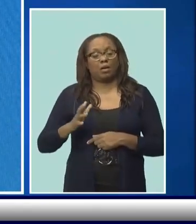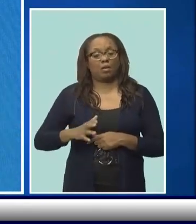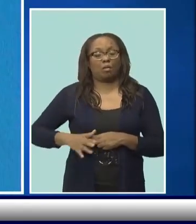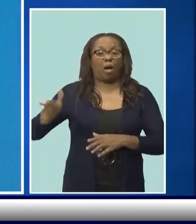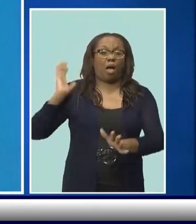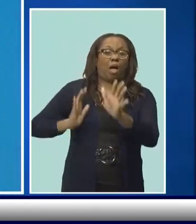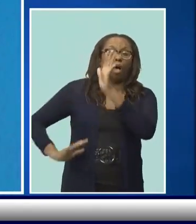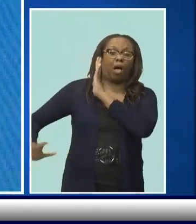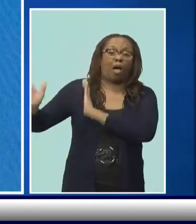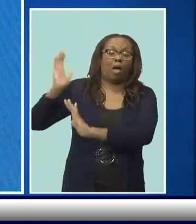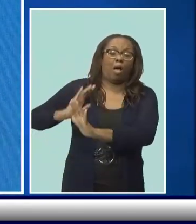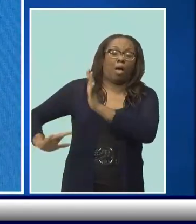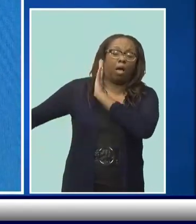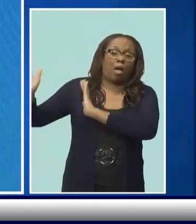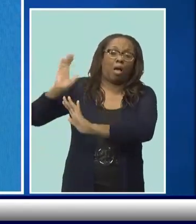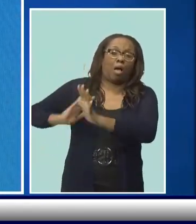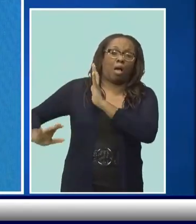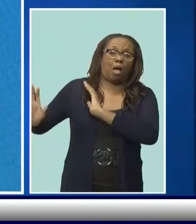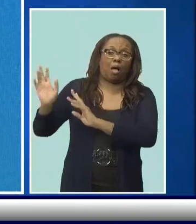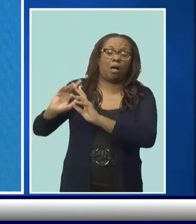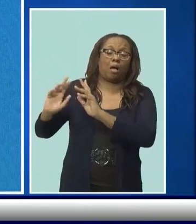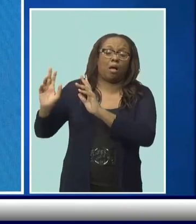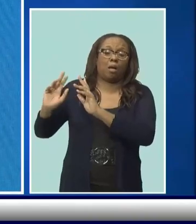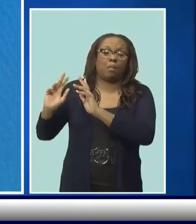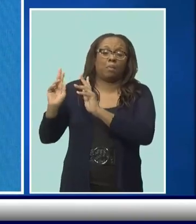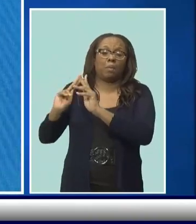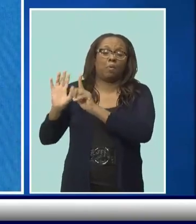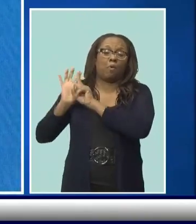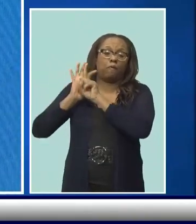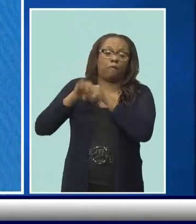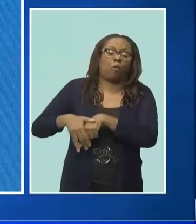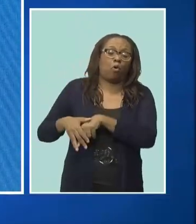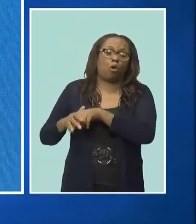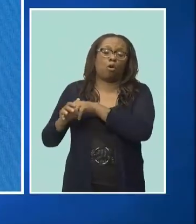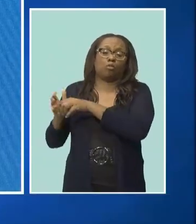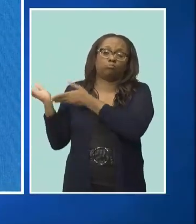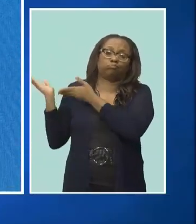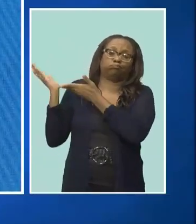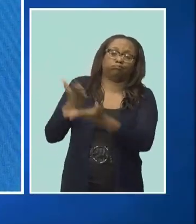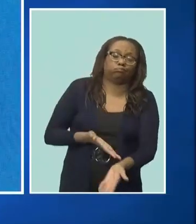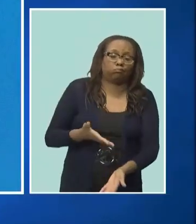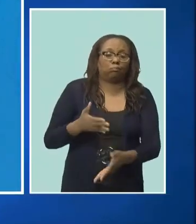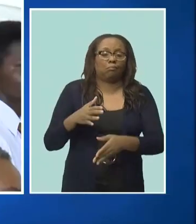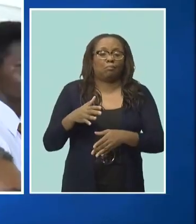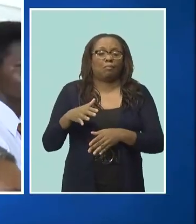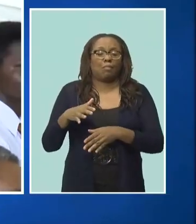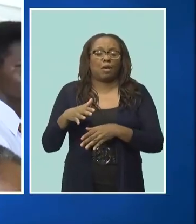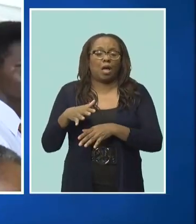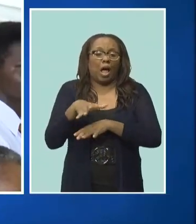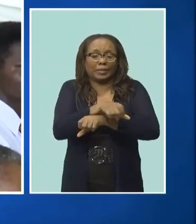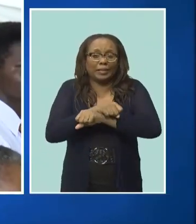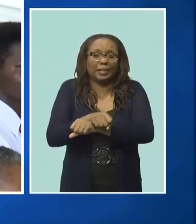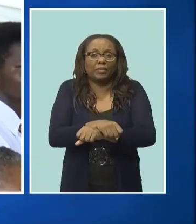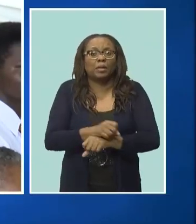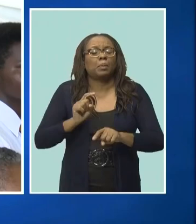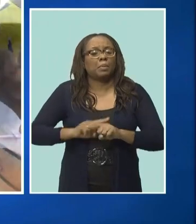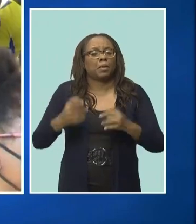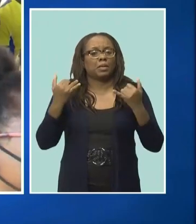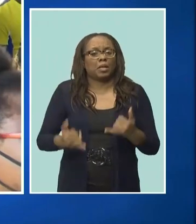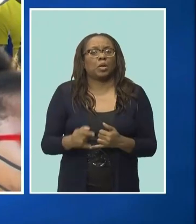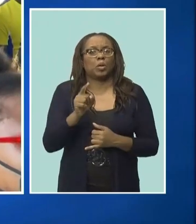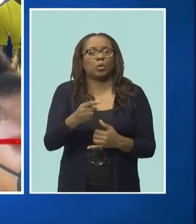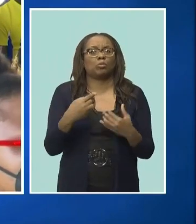will. And the ones who stayed, you are the descendants of the strongest, bravest people to ever live.